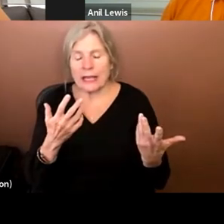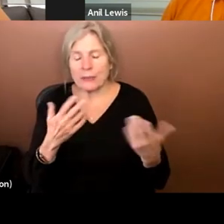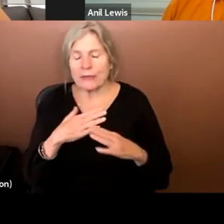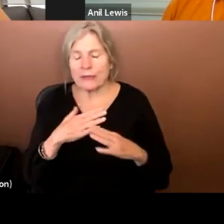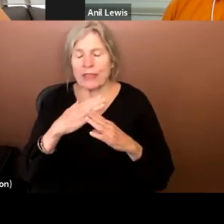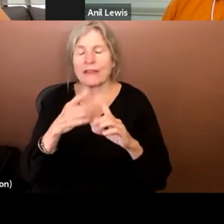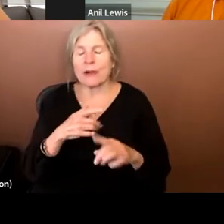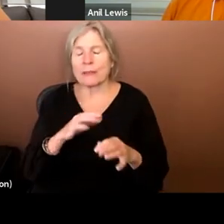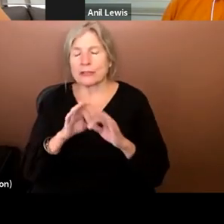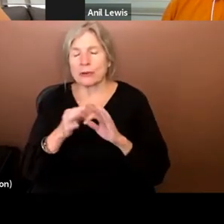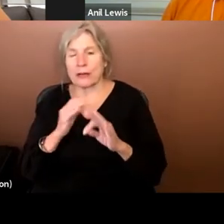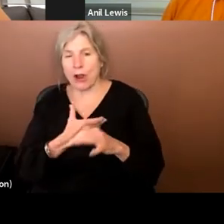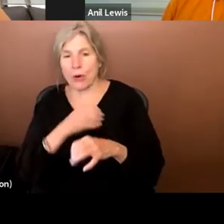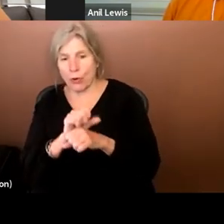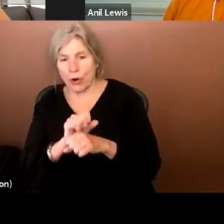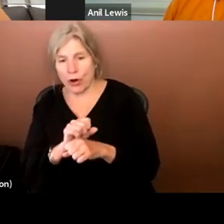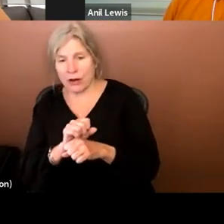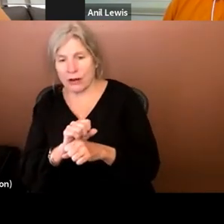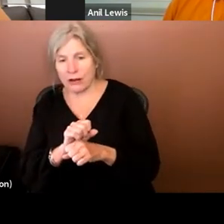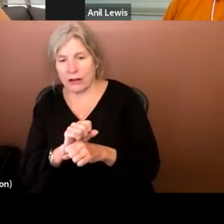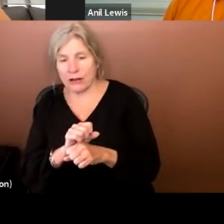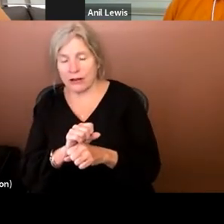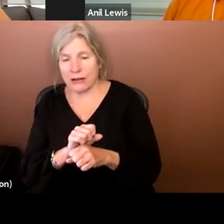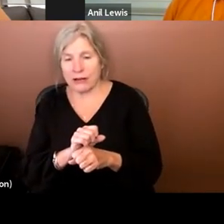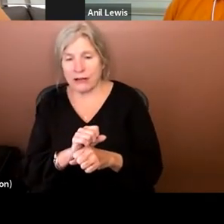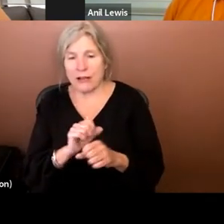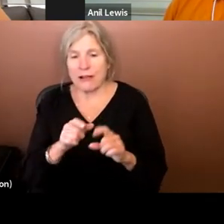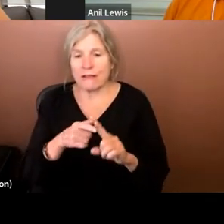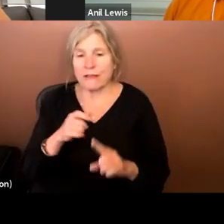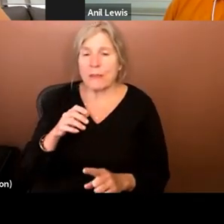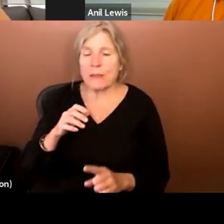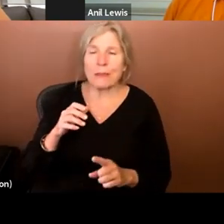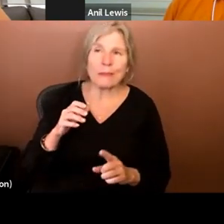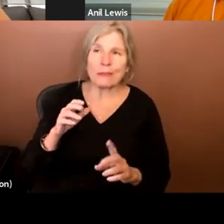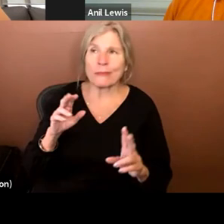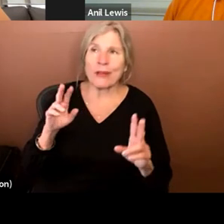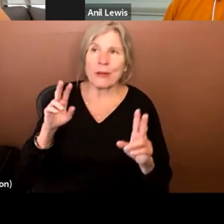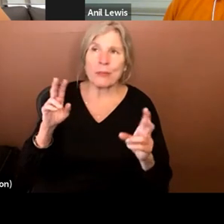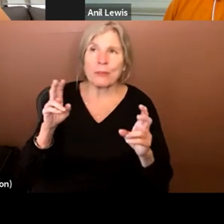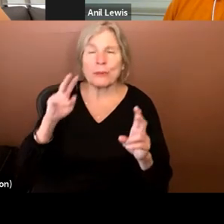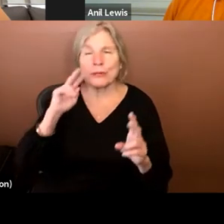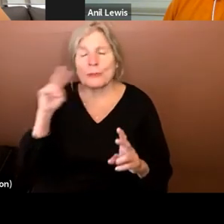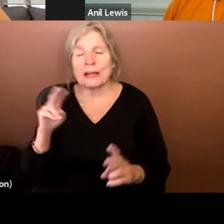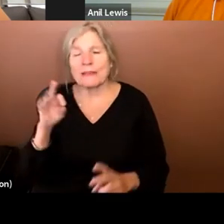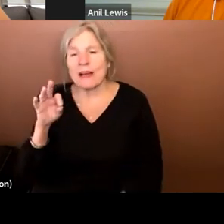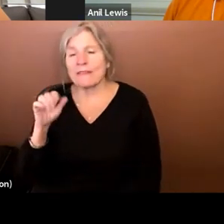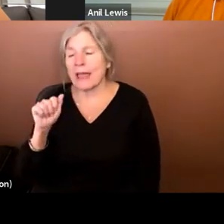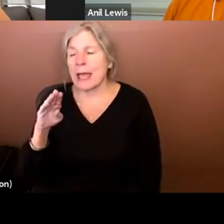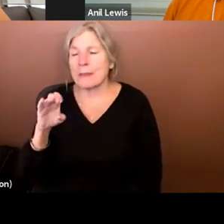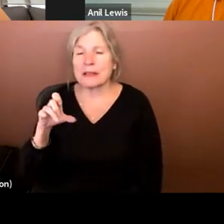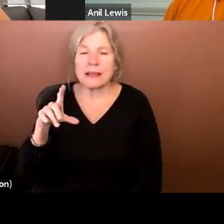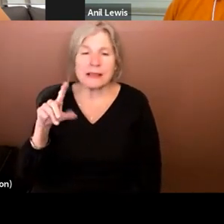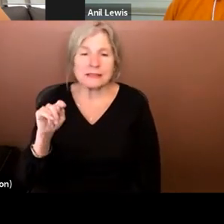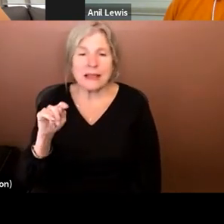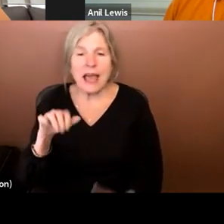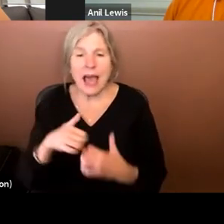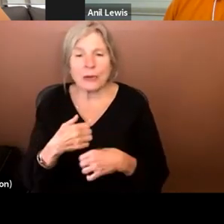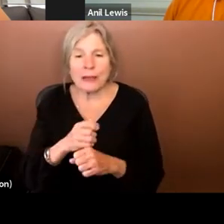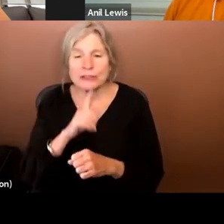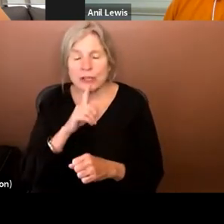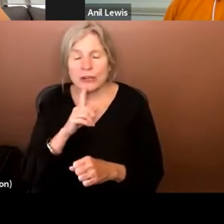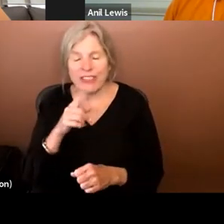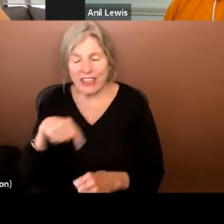our work from that ableist perspective? How, how do they get it? How do we make sure they get it?